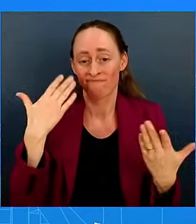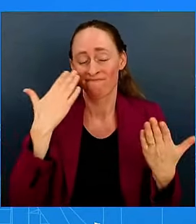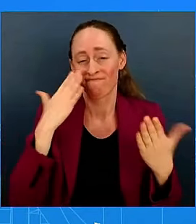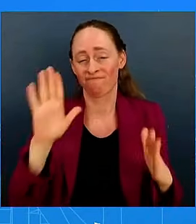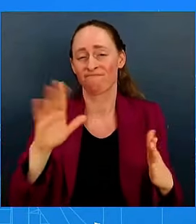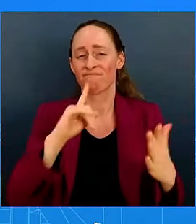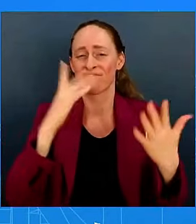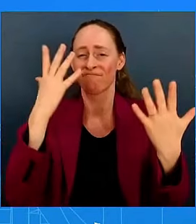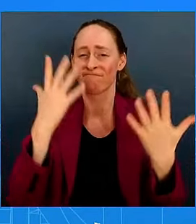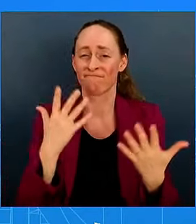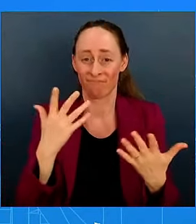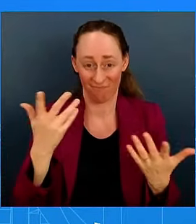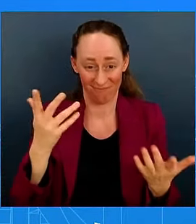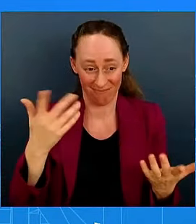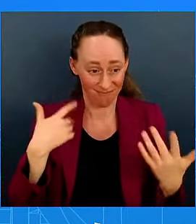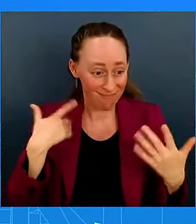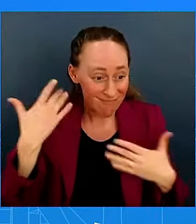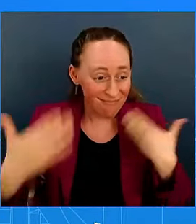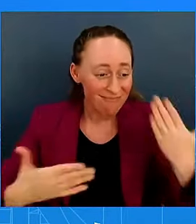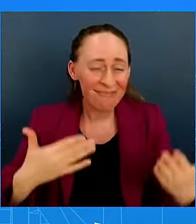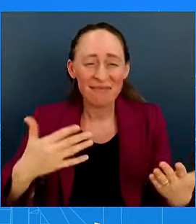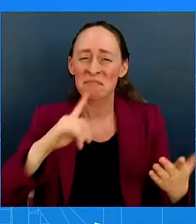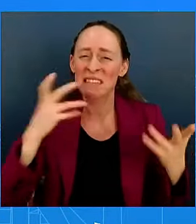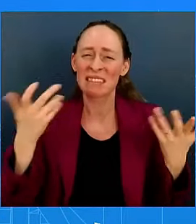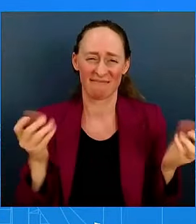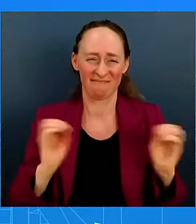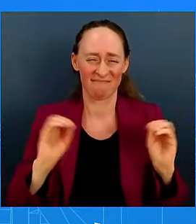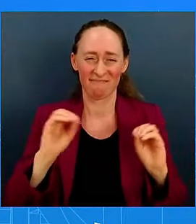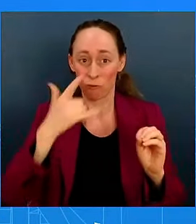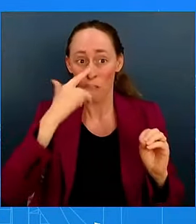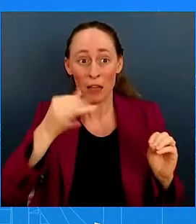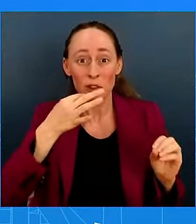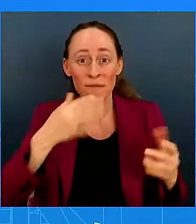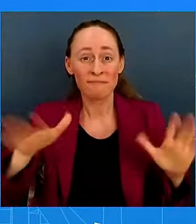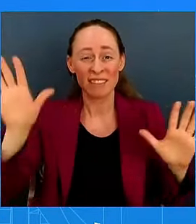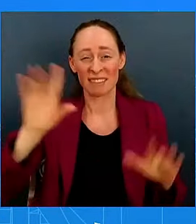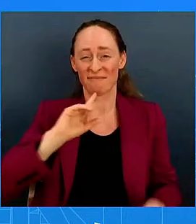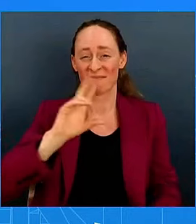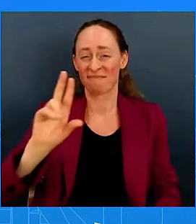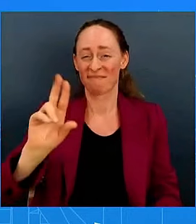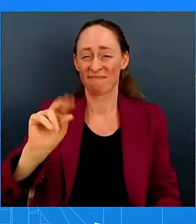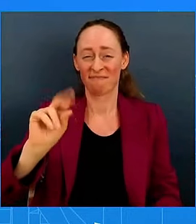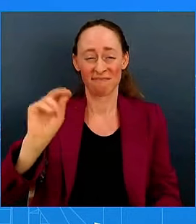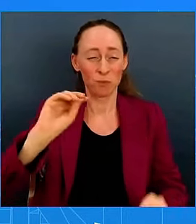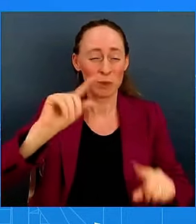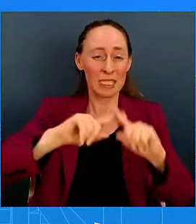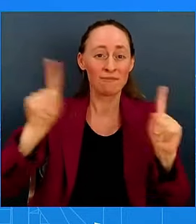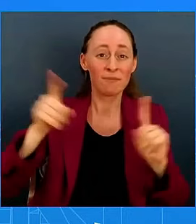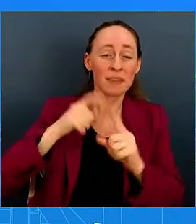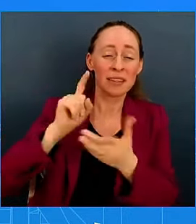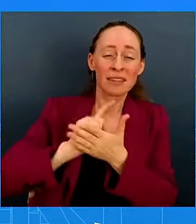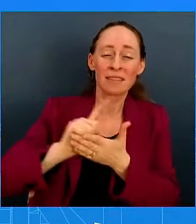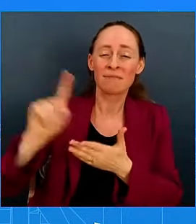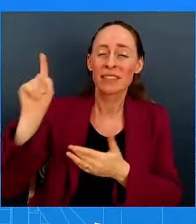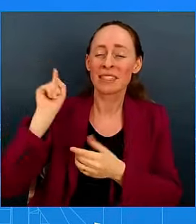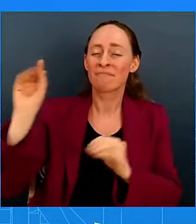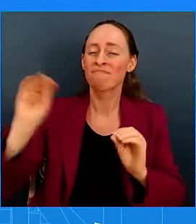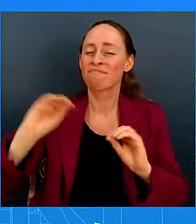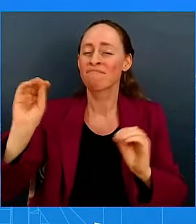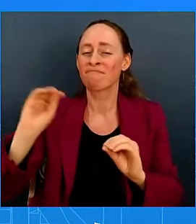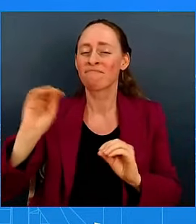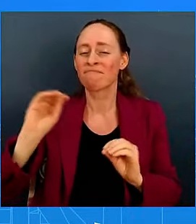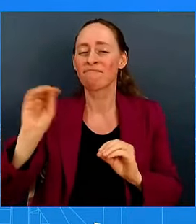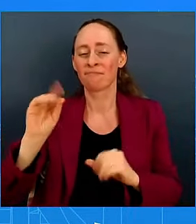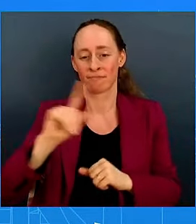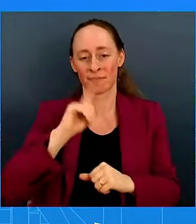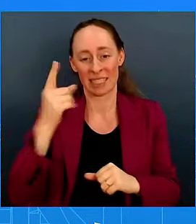now than we were even a week ago. So it's difficult to see any immediate impact of these incidents,